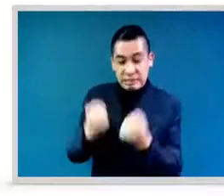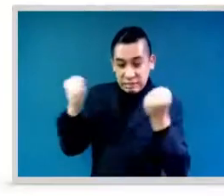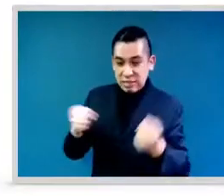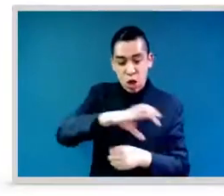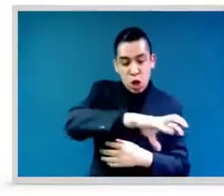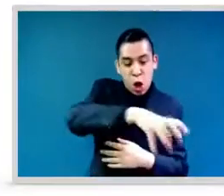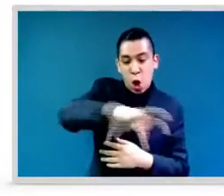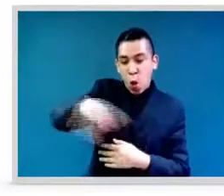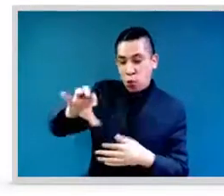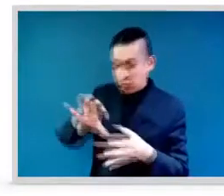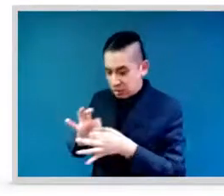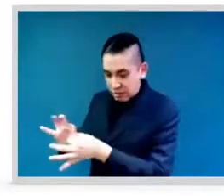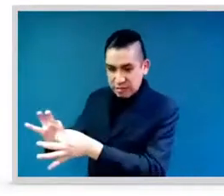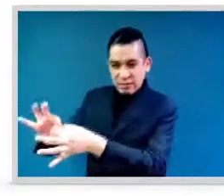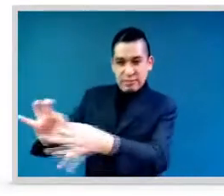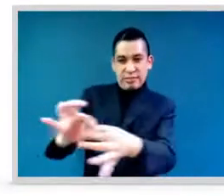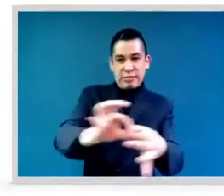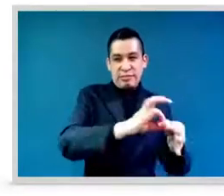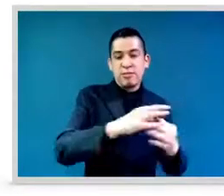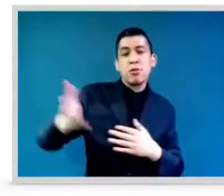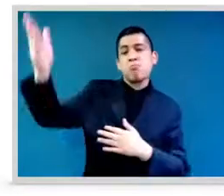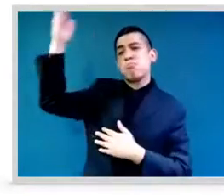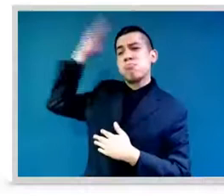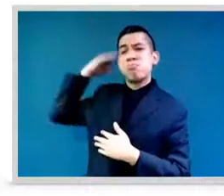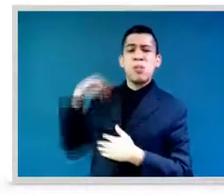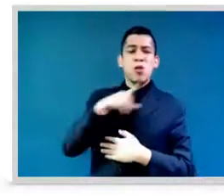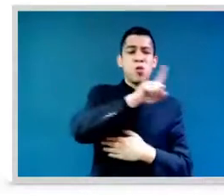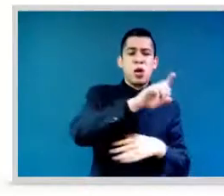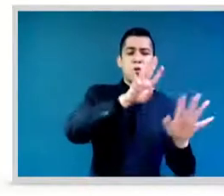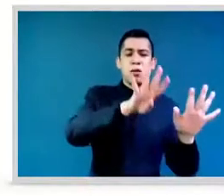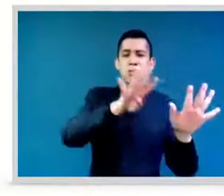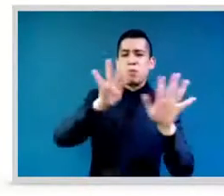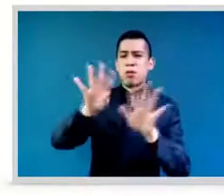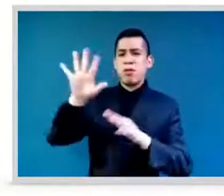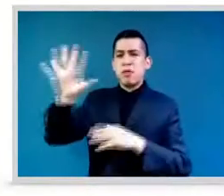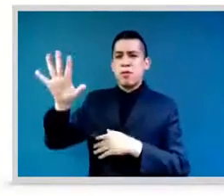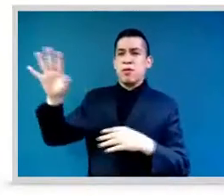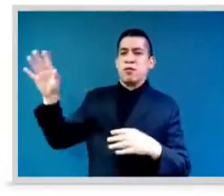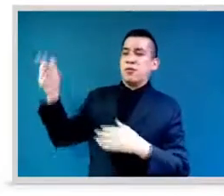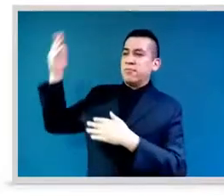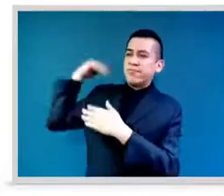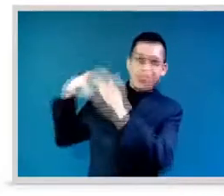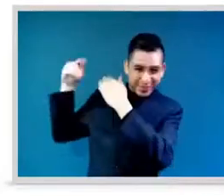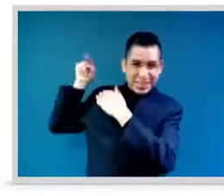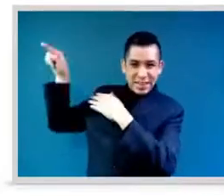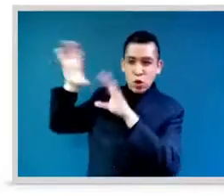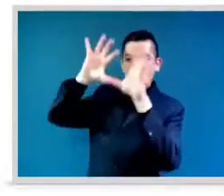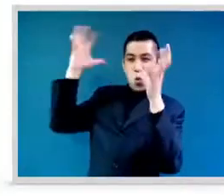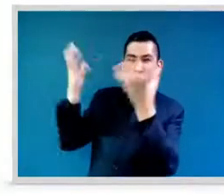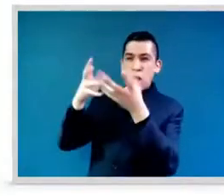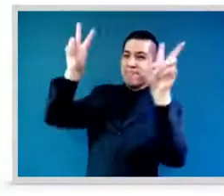en 1995 con la Cuarta Conferencia Mundial sobre la Mujer en Beijing.